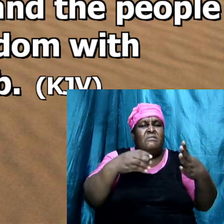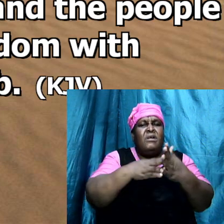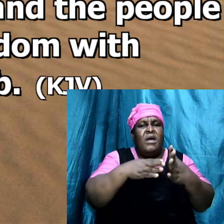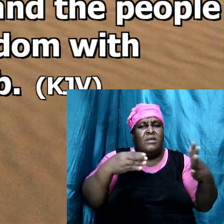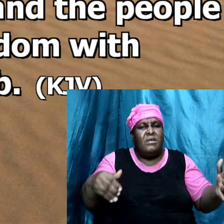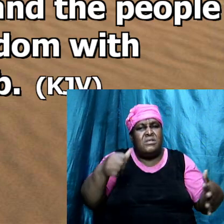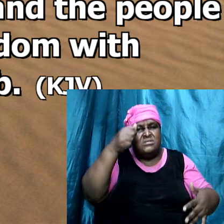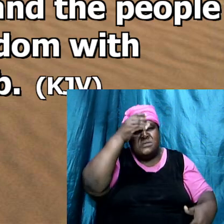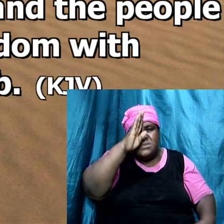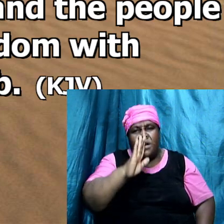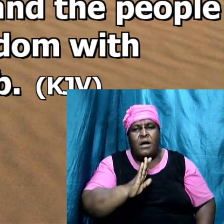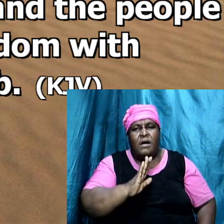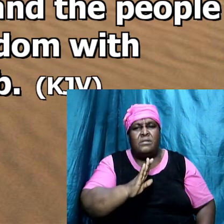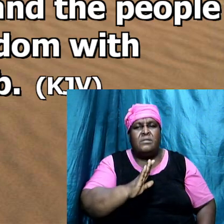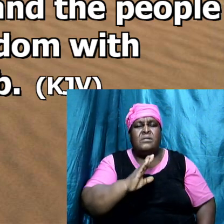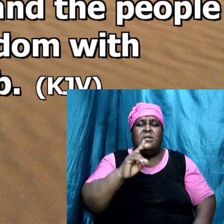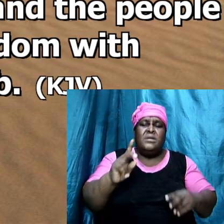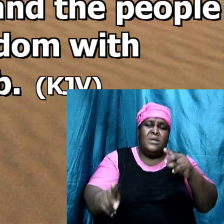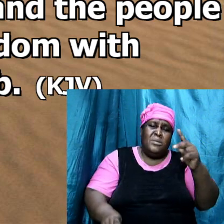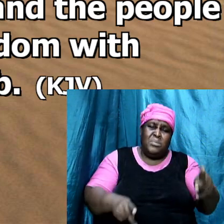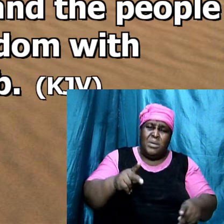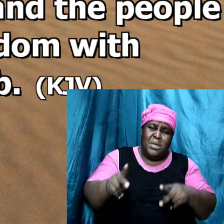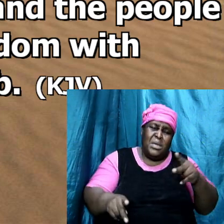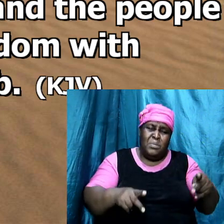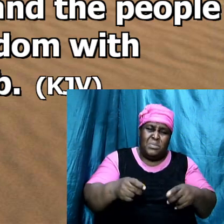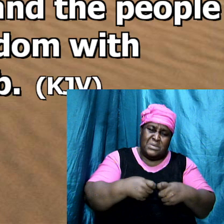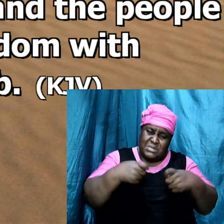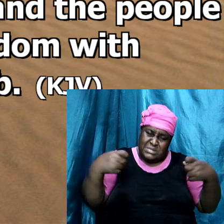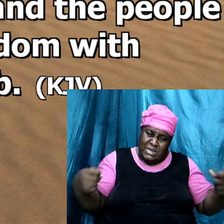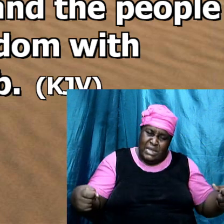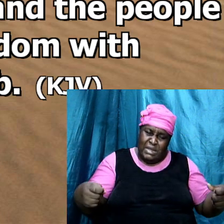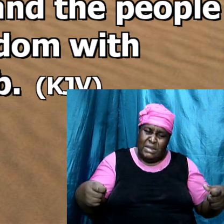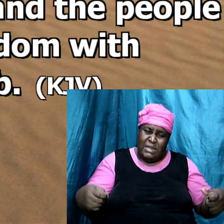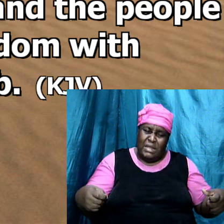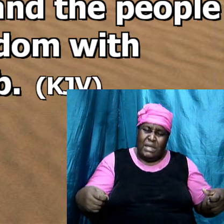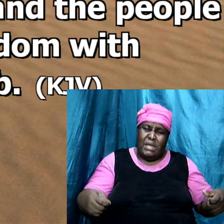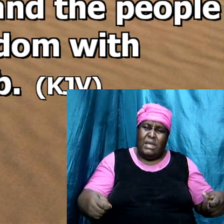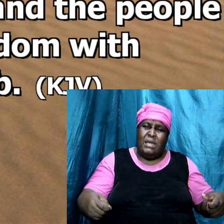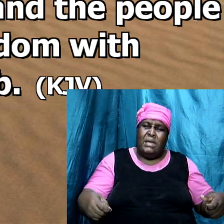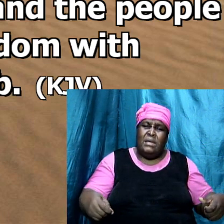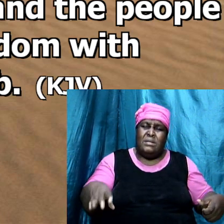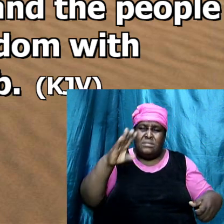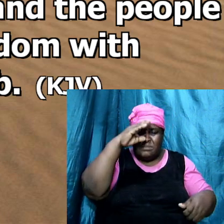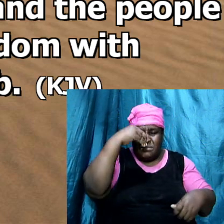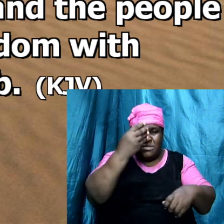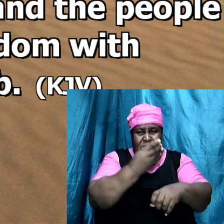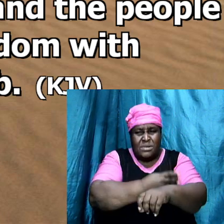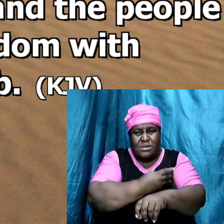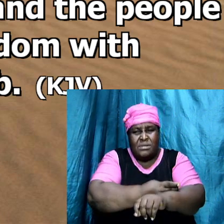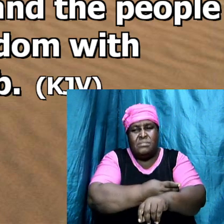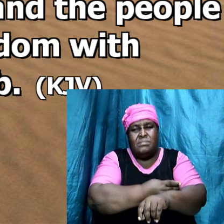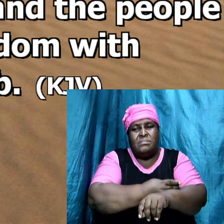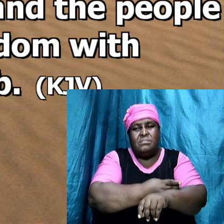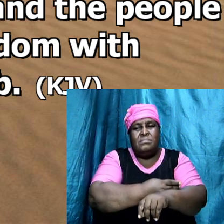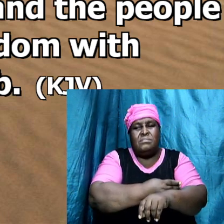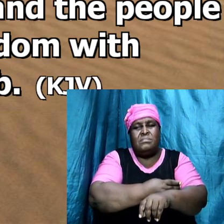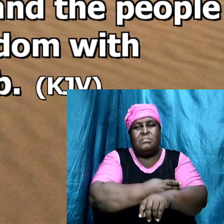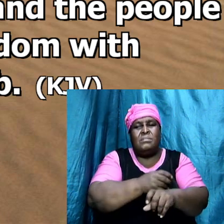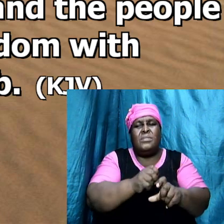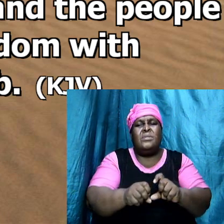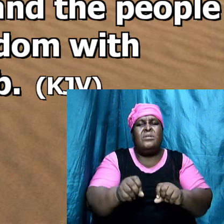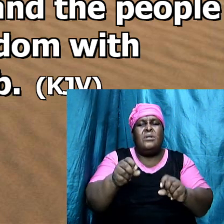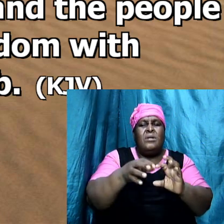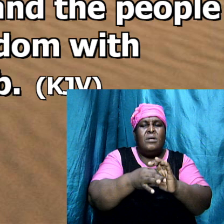of Moab. The Bible said the people began to commit war-dom and note their daughters of Moab.